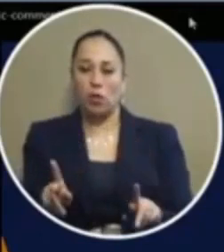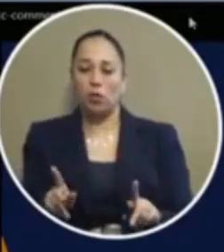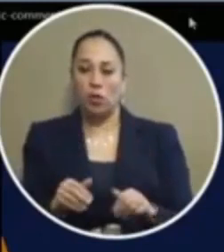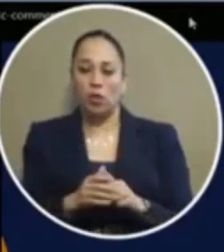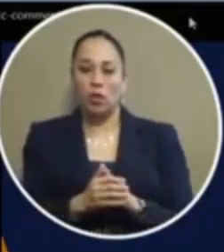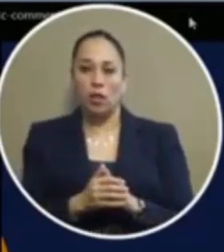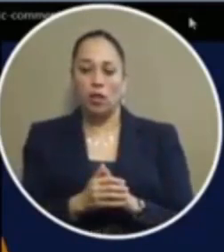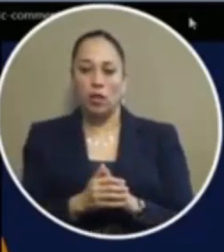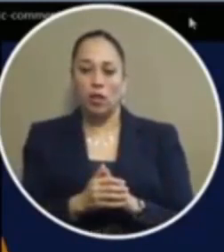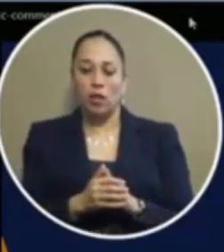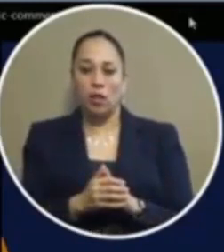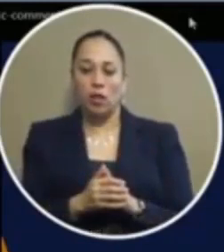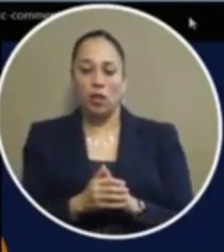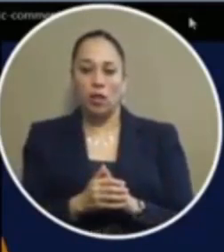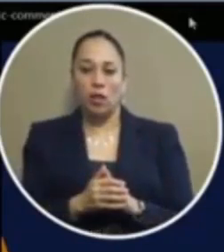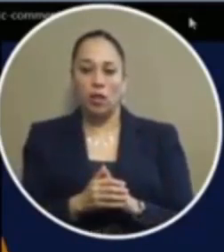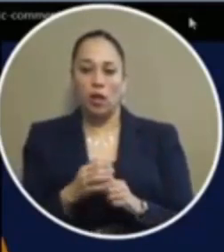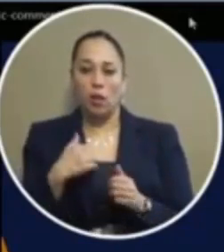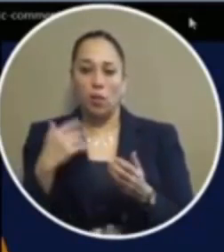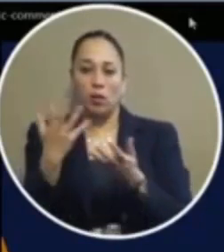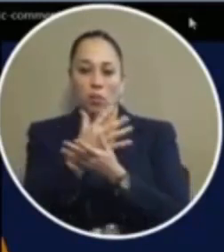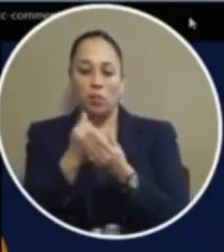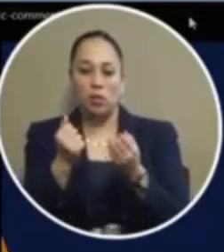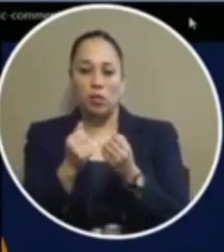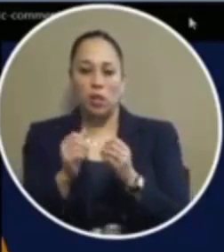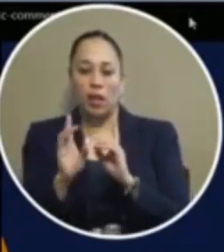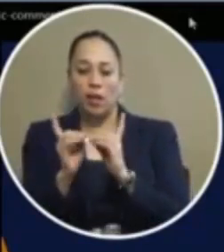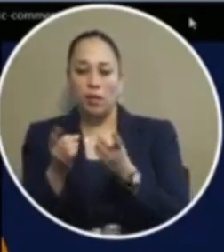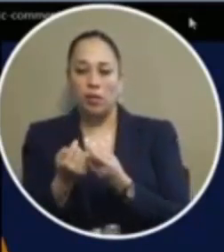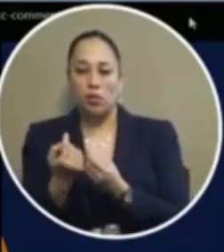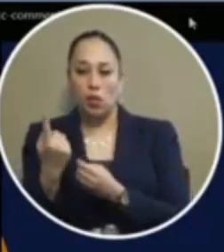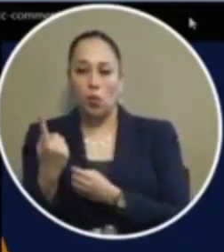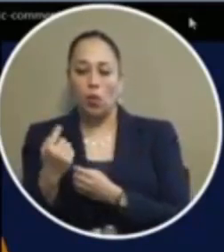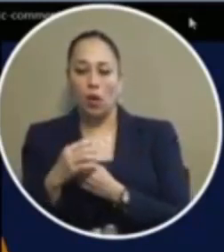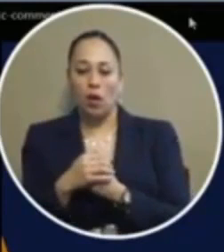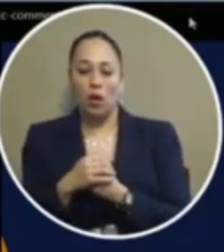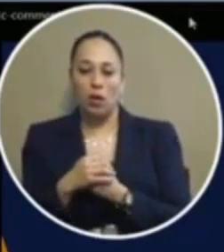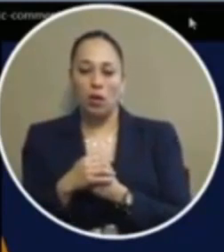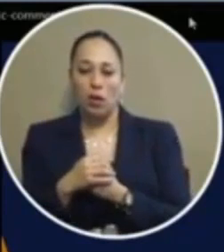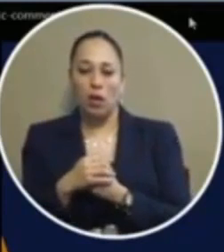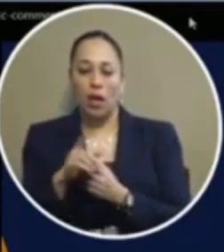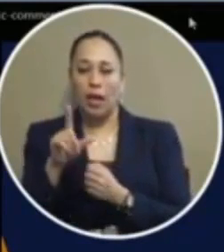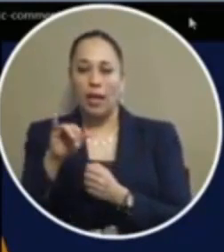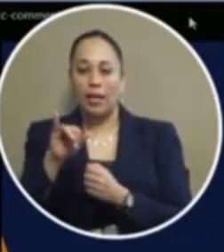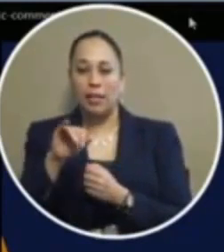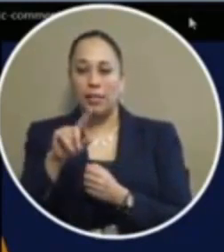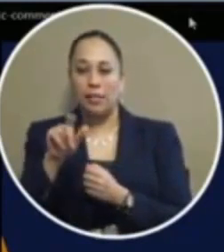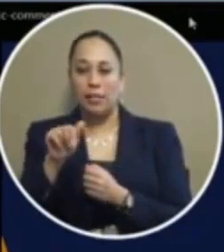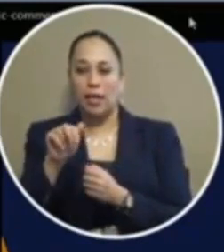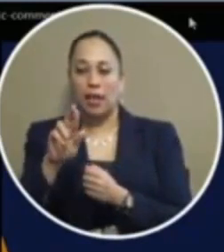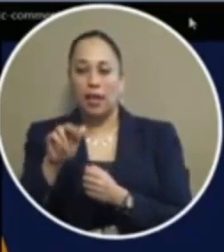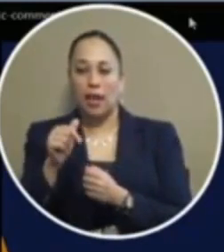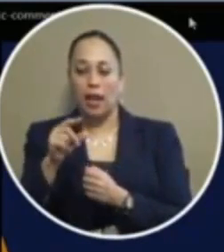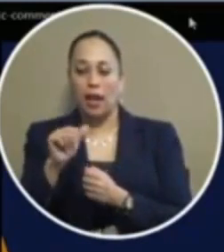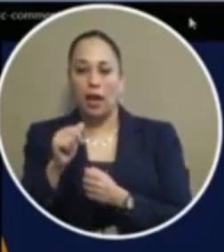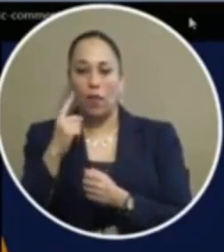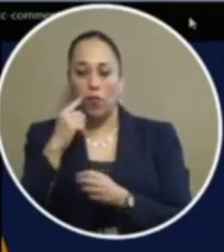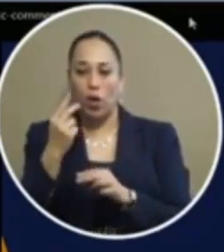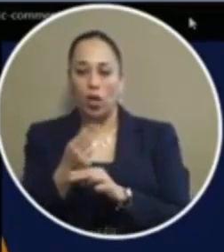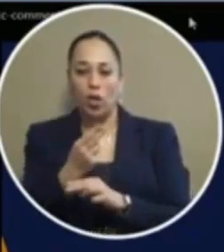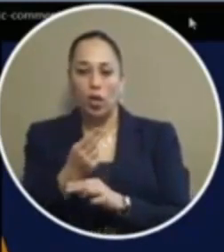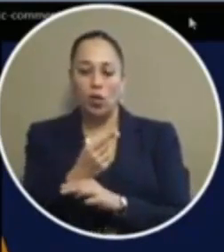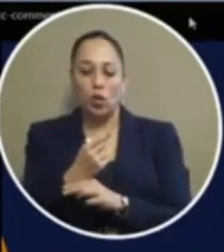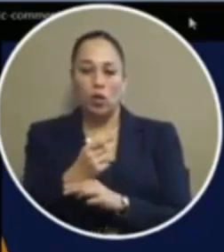the reference resident of uh district one city lazarga i'd really like to know what her views are on this i'm